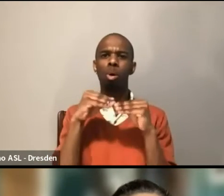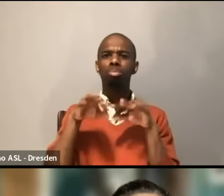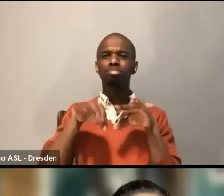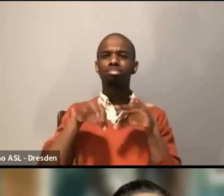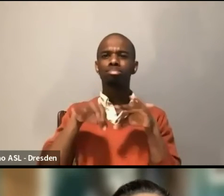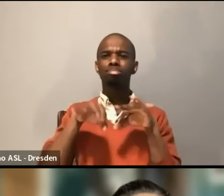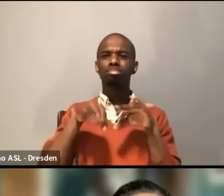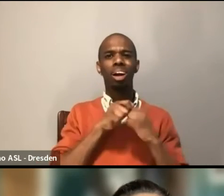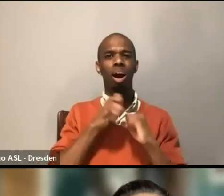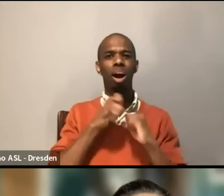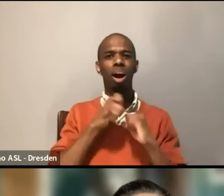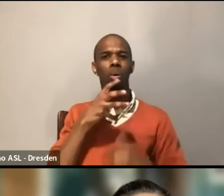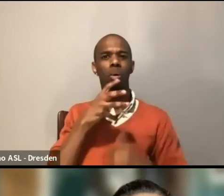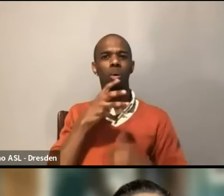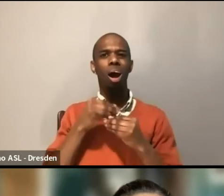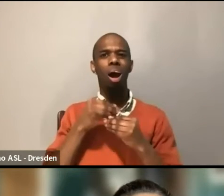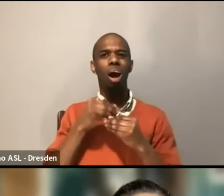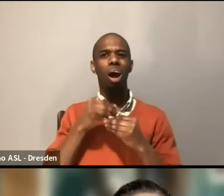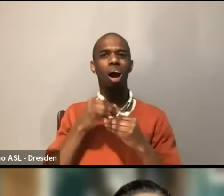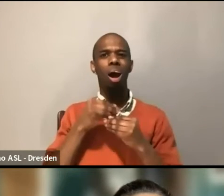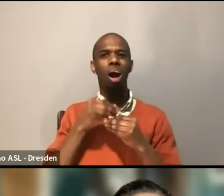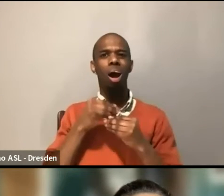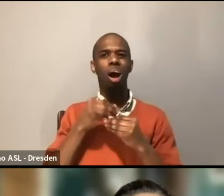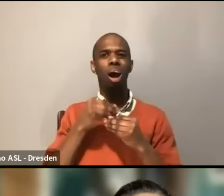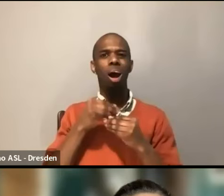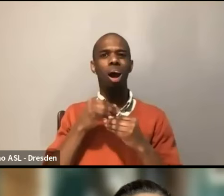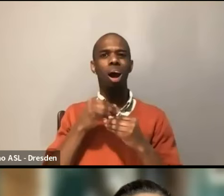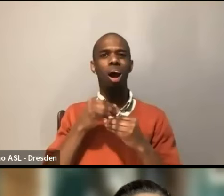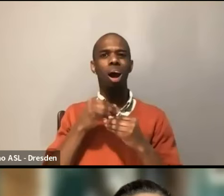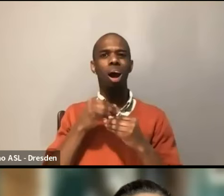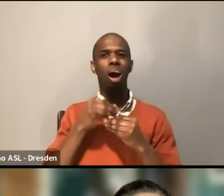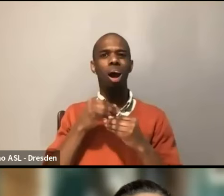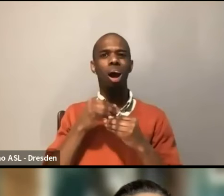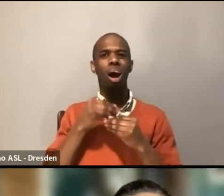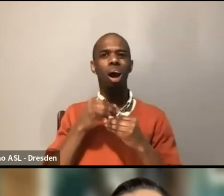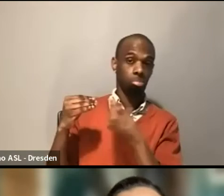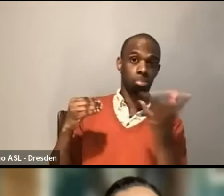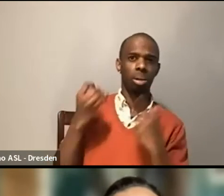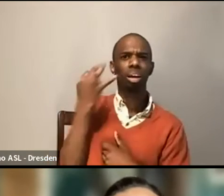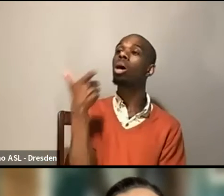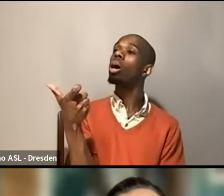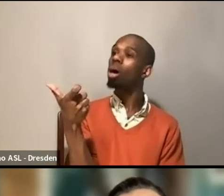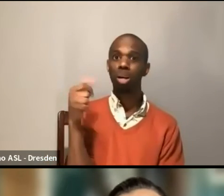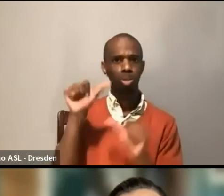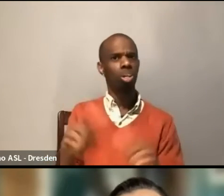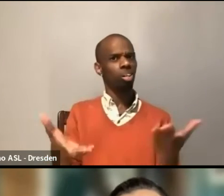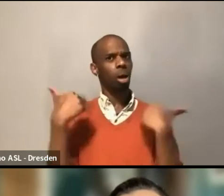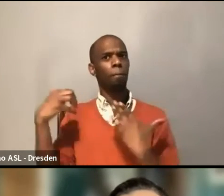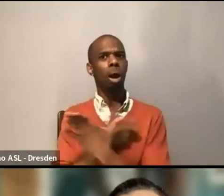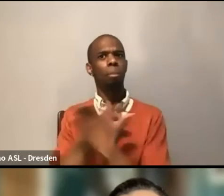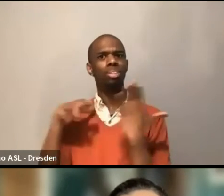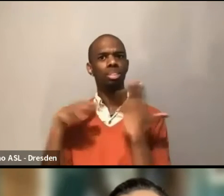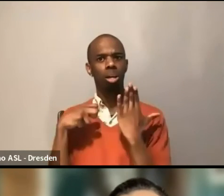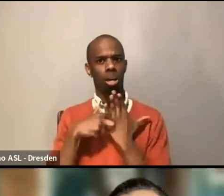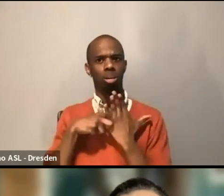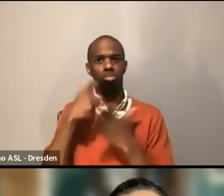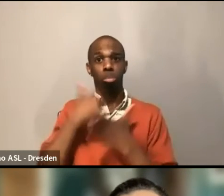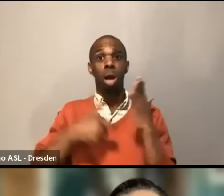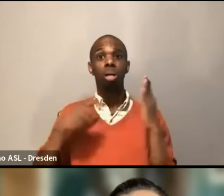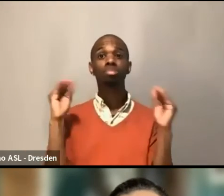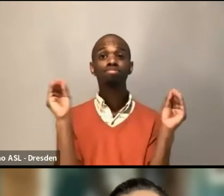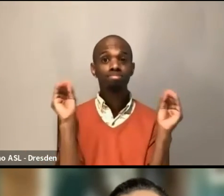If you are watching this on stream, by the way, you can just grab a ticket even for free, just jump on in and join us. We'd absolutely love to have you. Um,